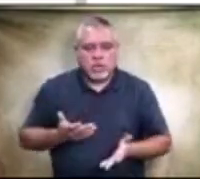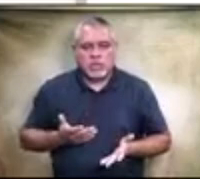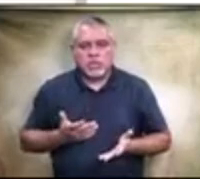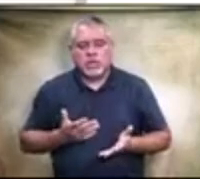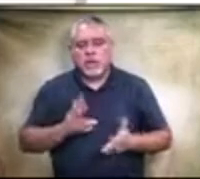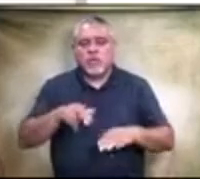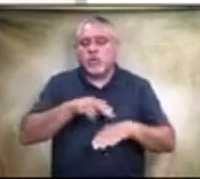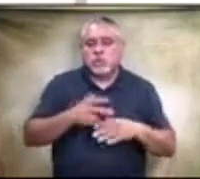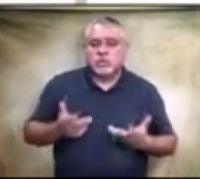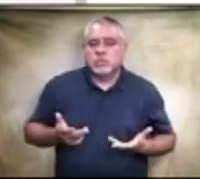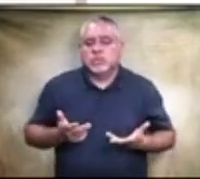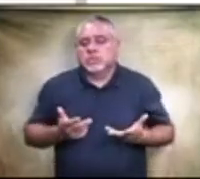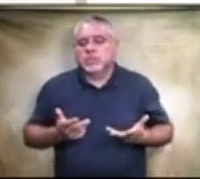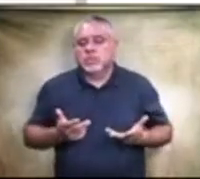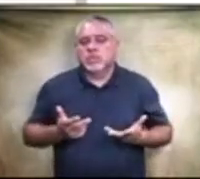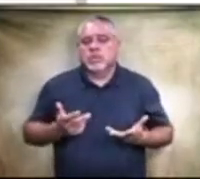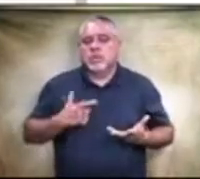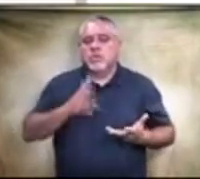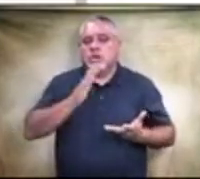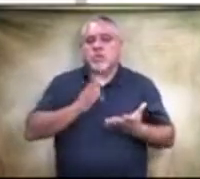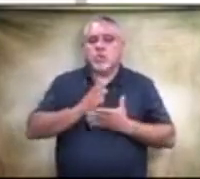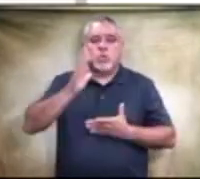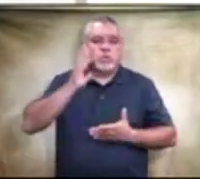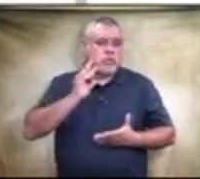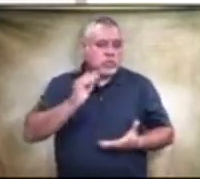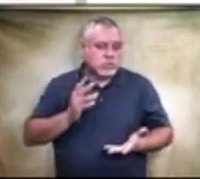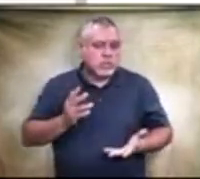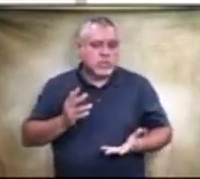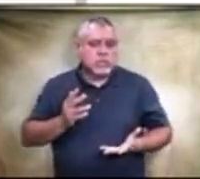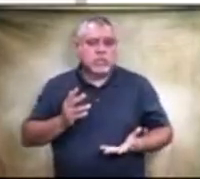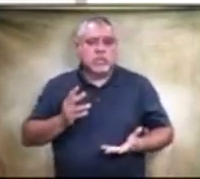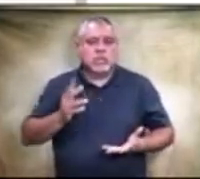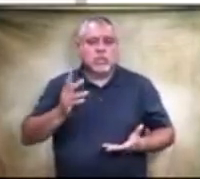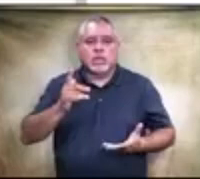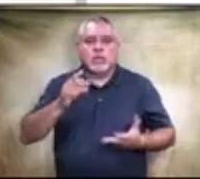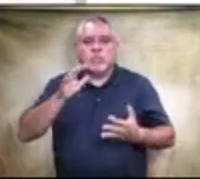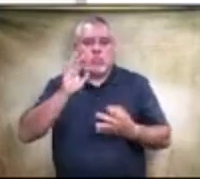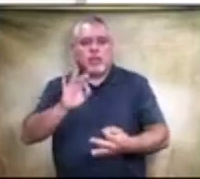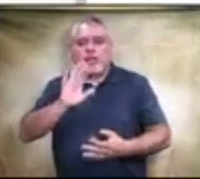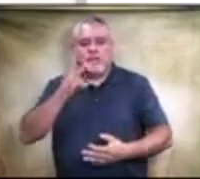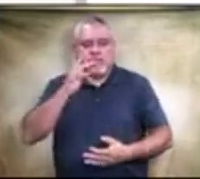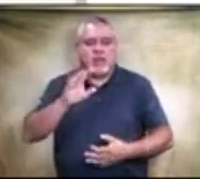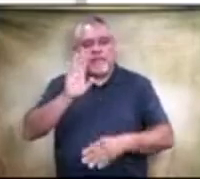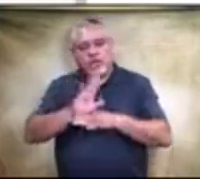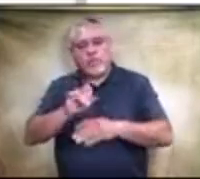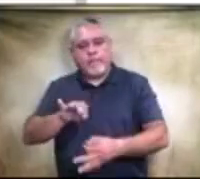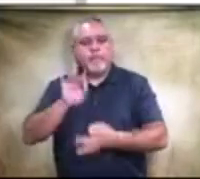I'm, I'm, I'm talking through experience. I mean, they're, they're perfect. I've never seen a firm to be perfect.